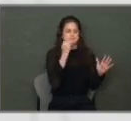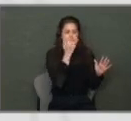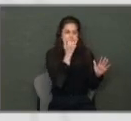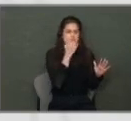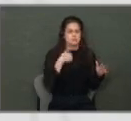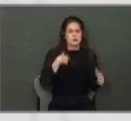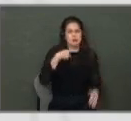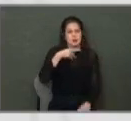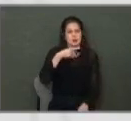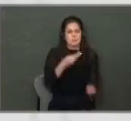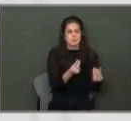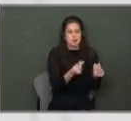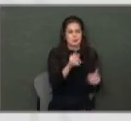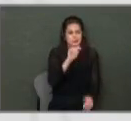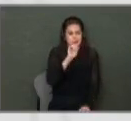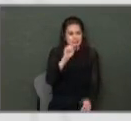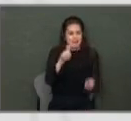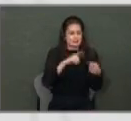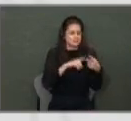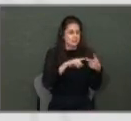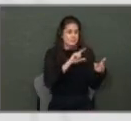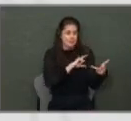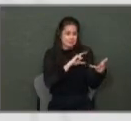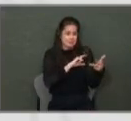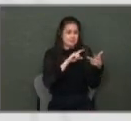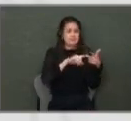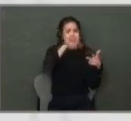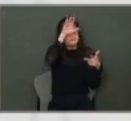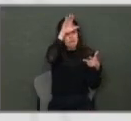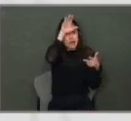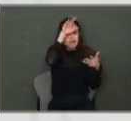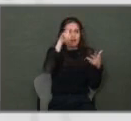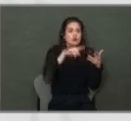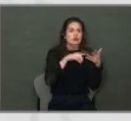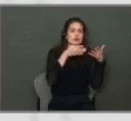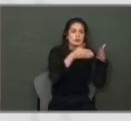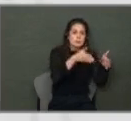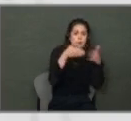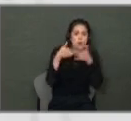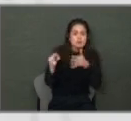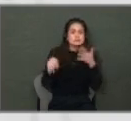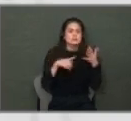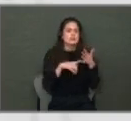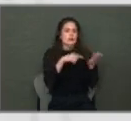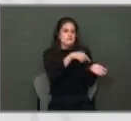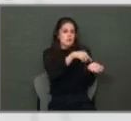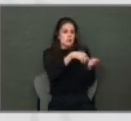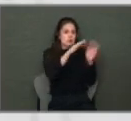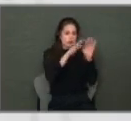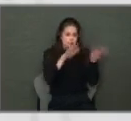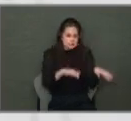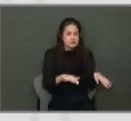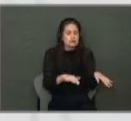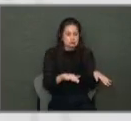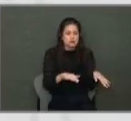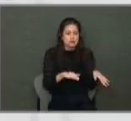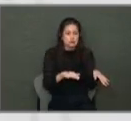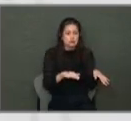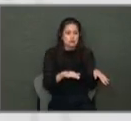property tax, police, fire, infrastructure, employee compensation, affordable housing, and